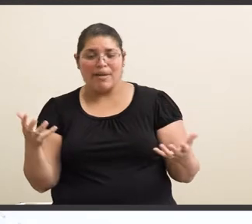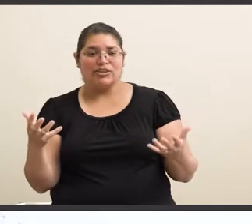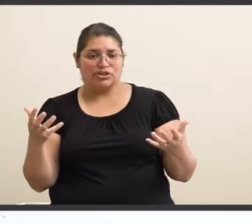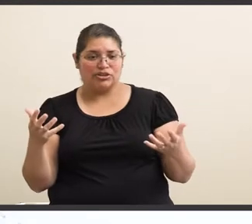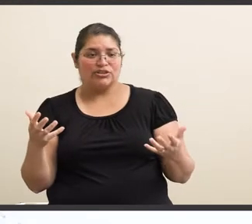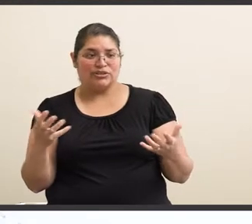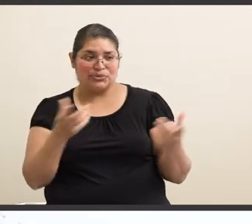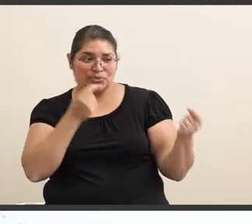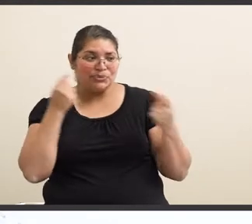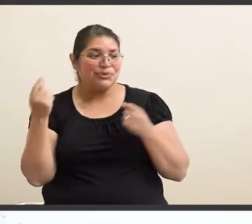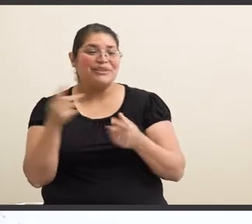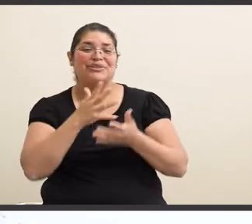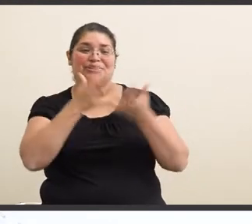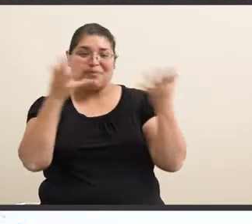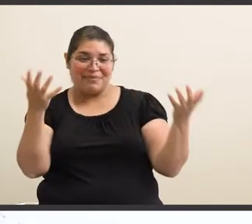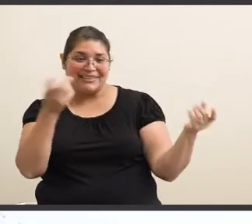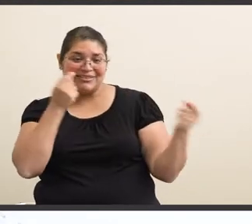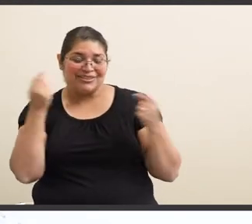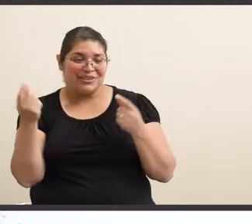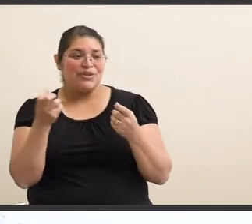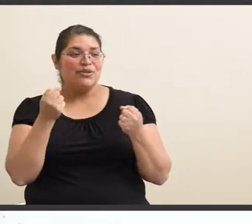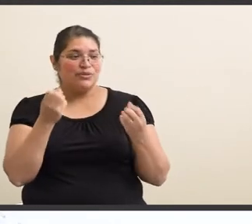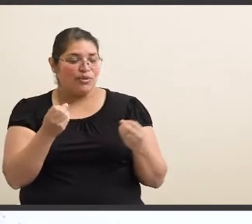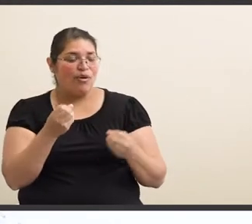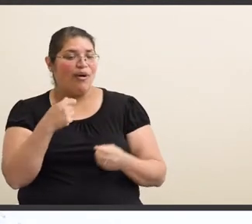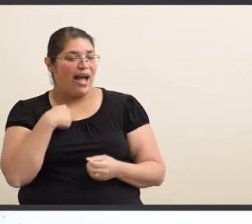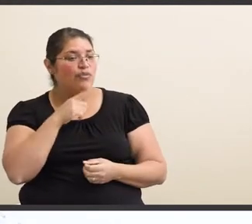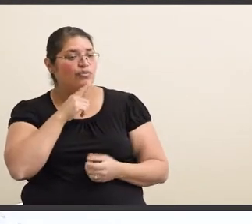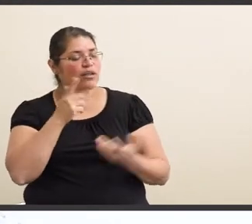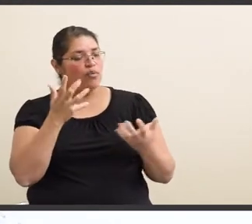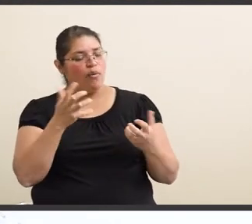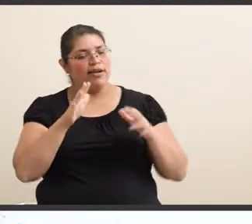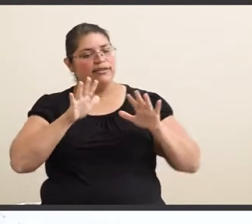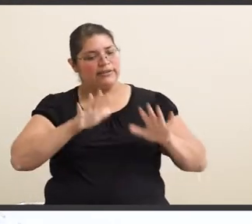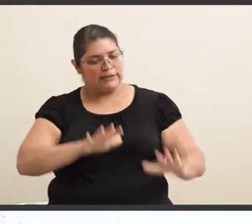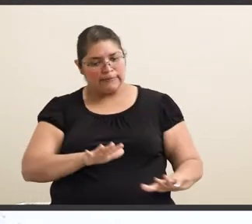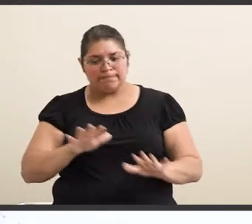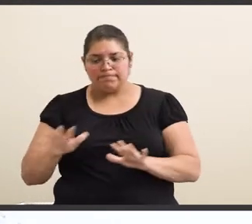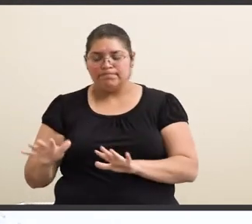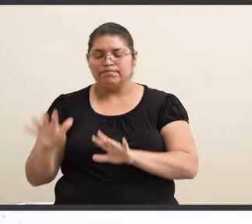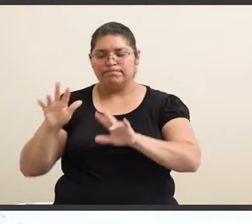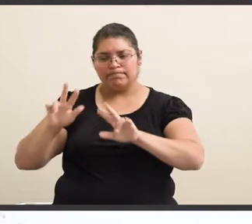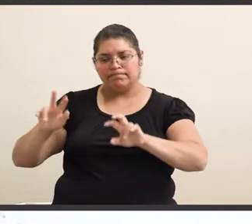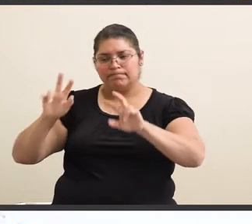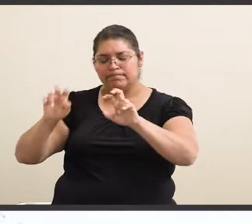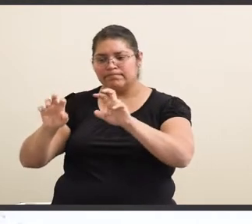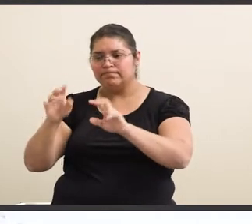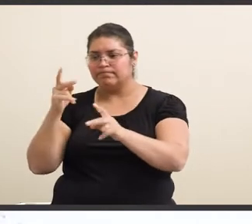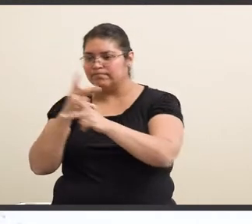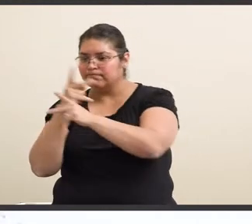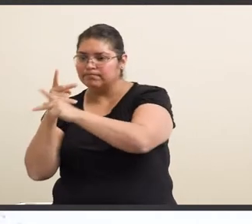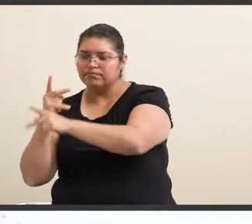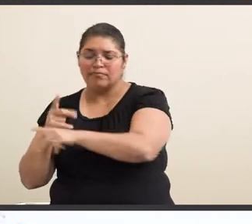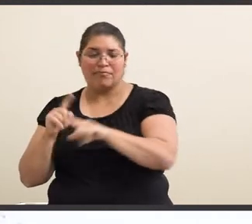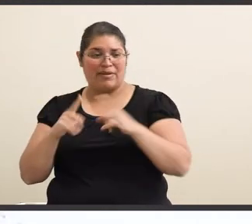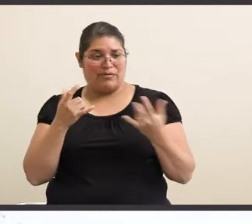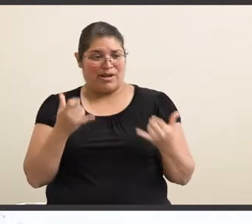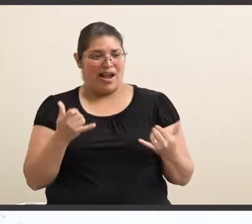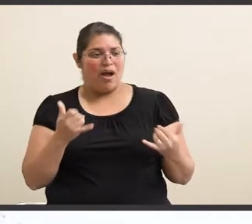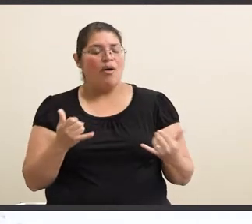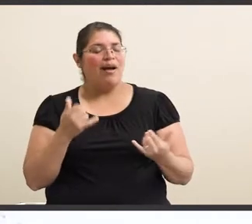so much to do. So, I, I want to take my time and figure that out, but for sure, right now, I